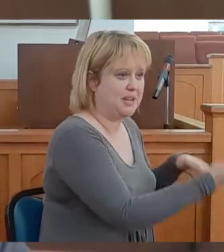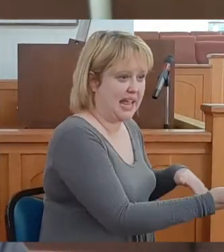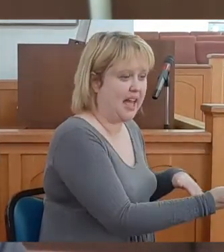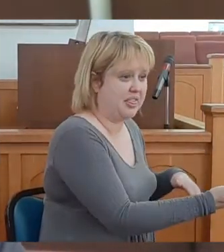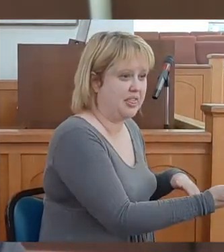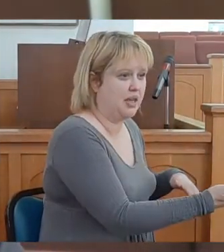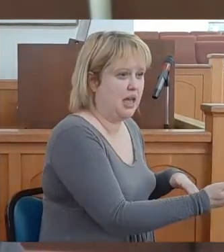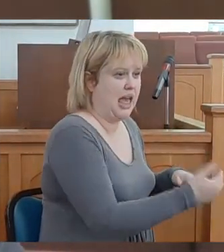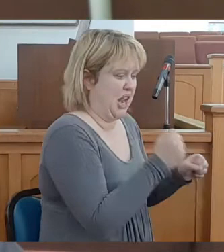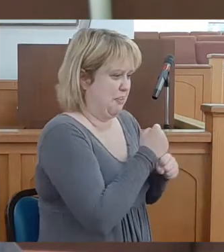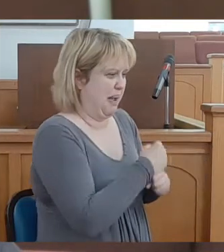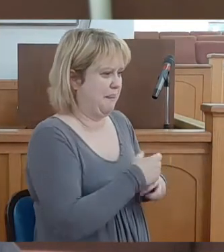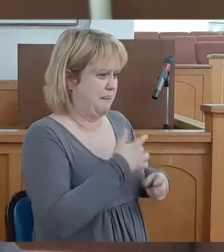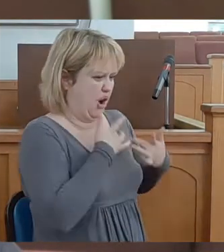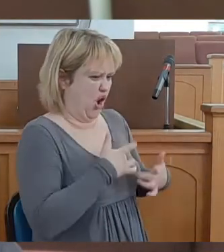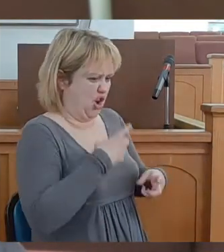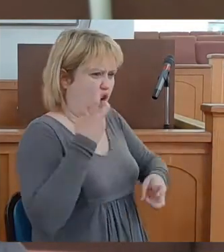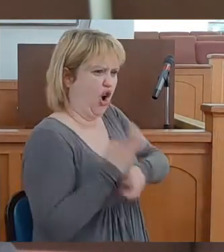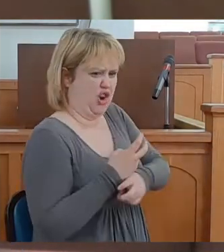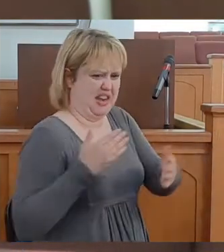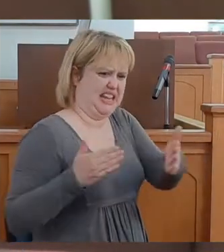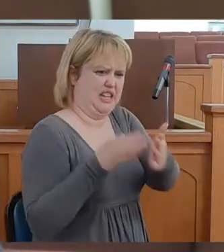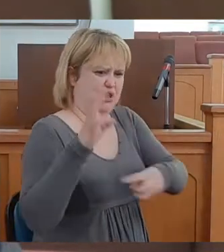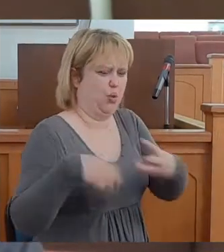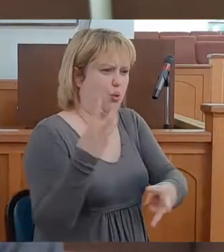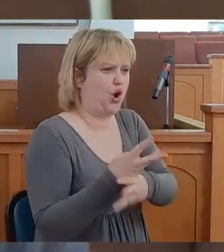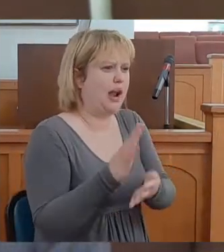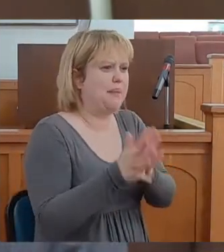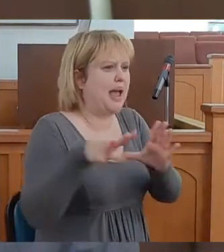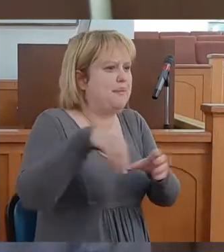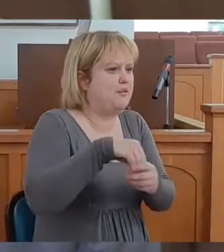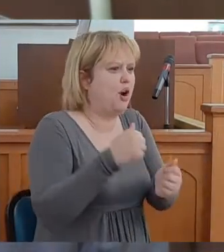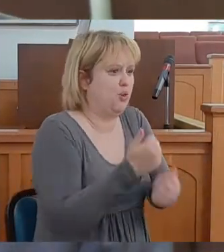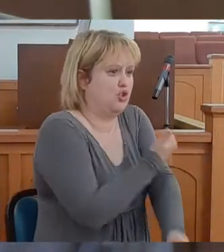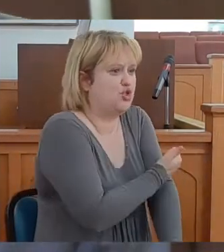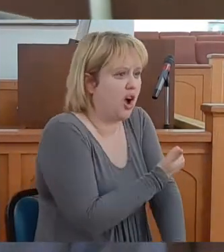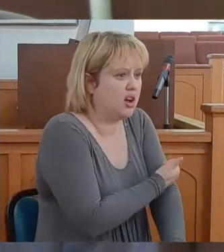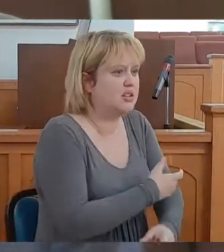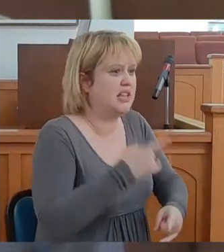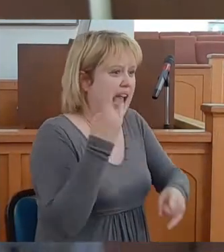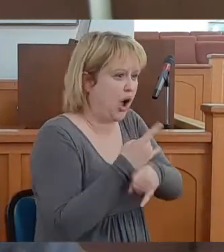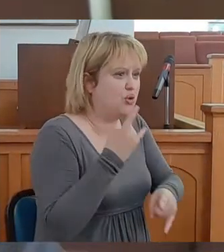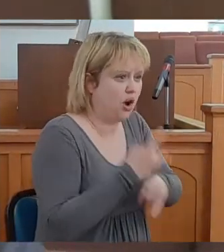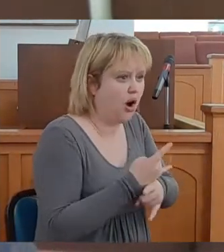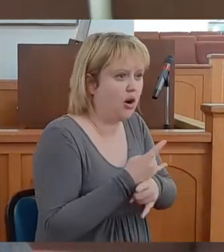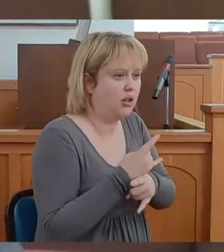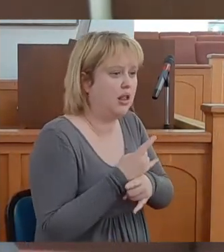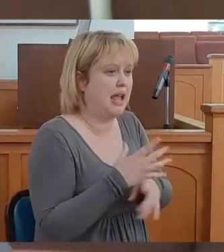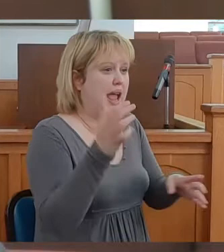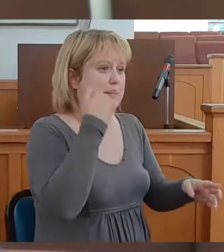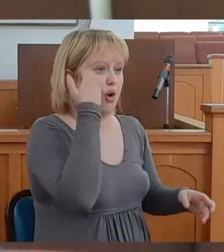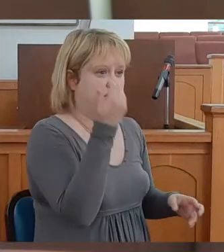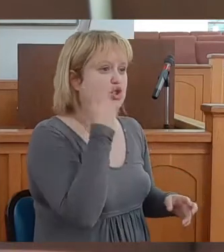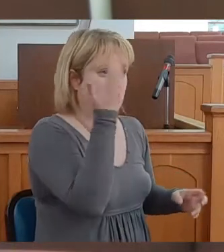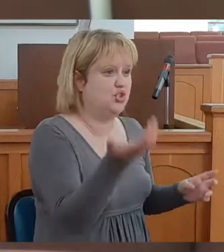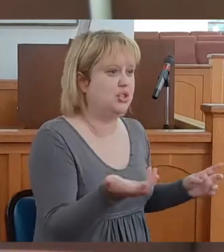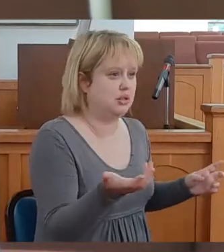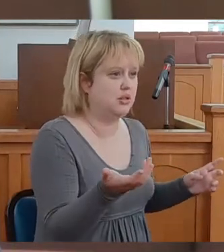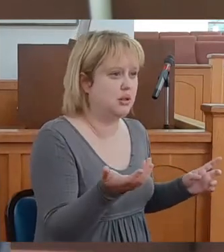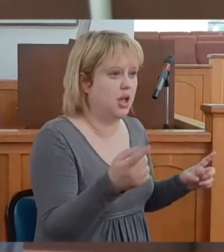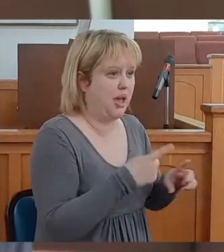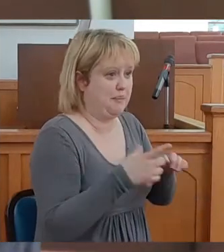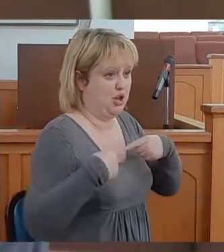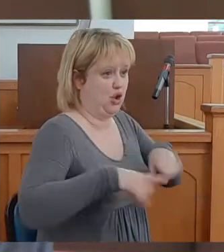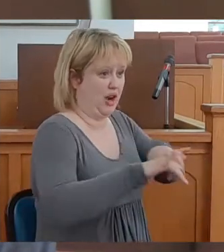me to harden my heart against the world. I got involved with drugs, alcohol, and prostitution. But